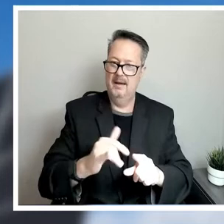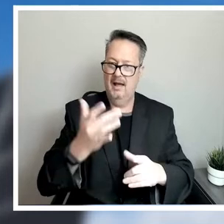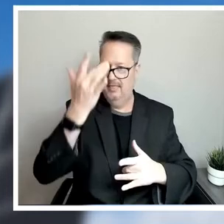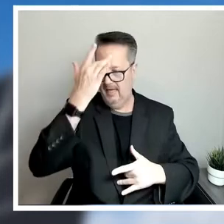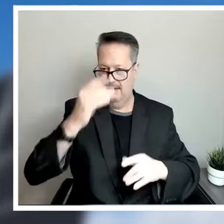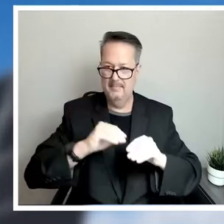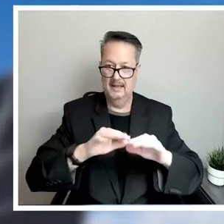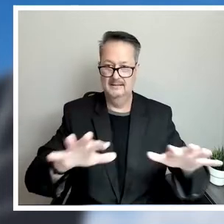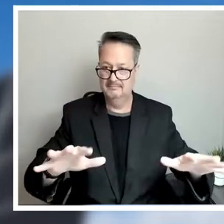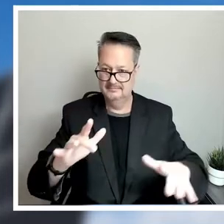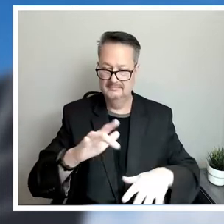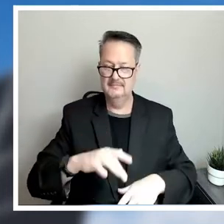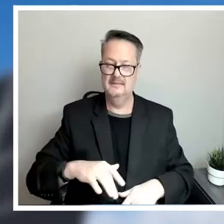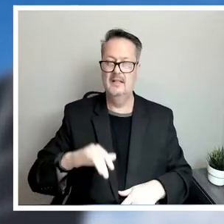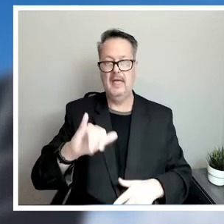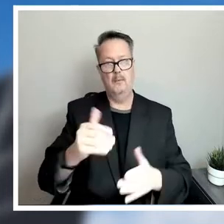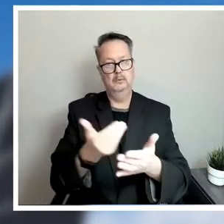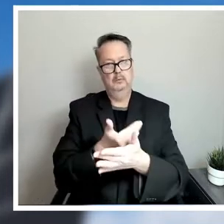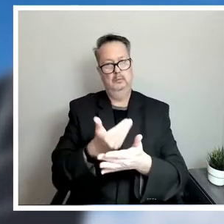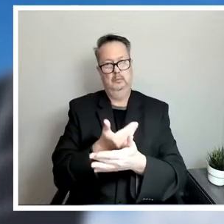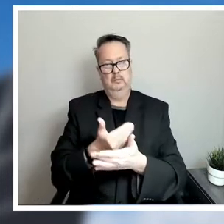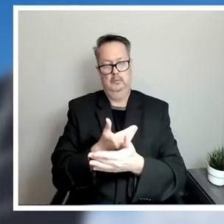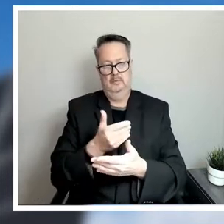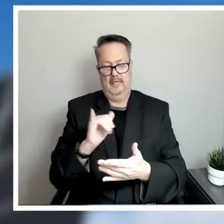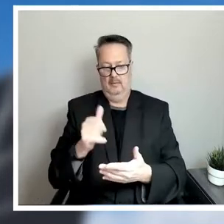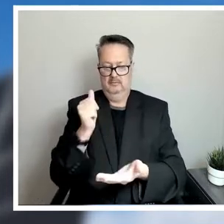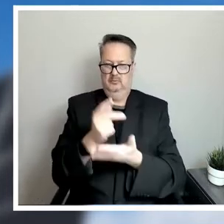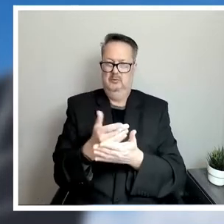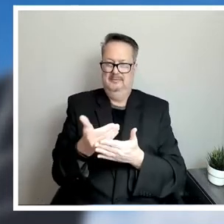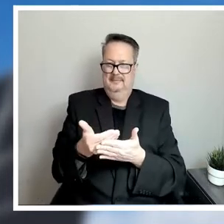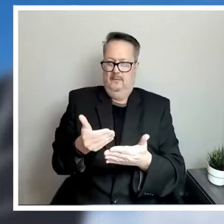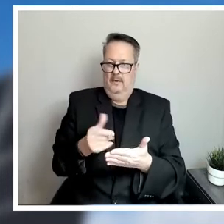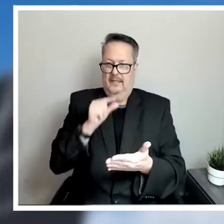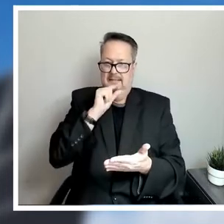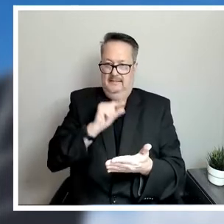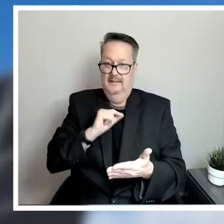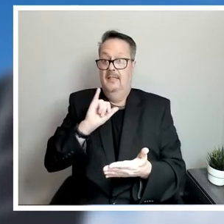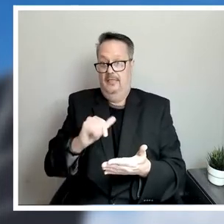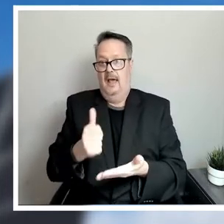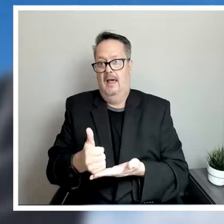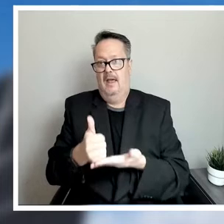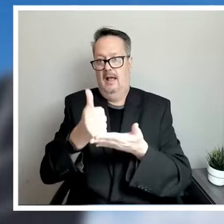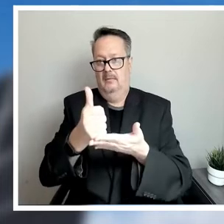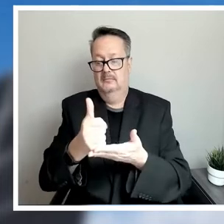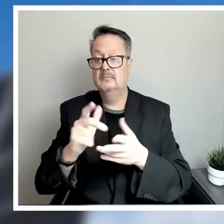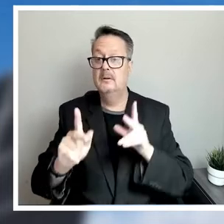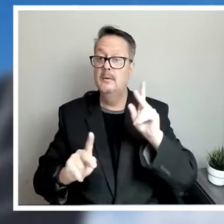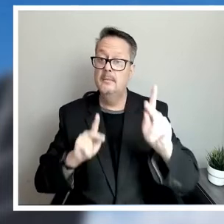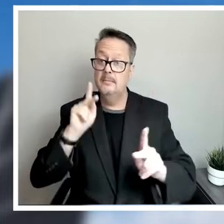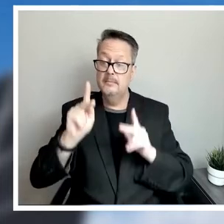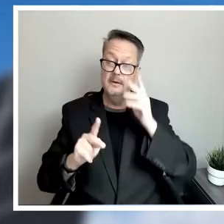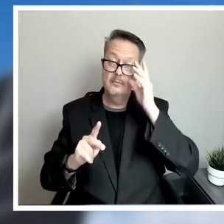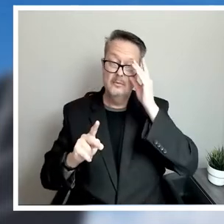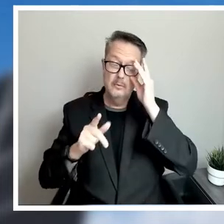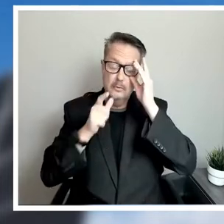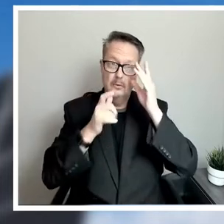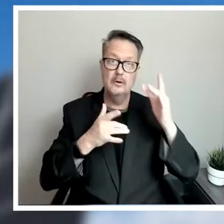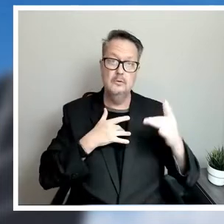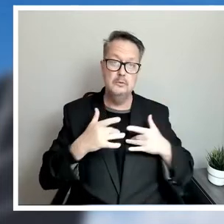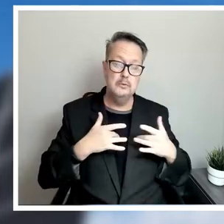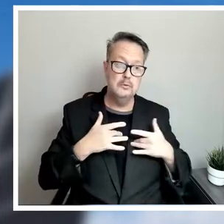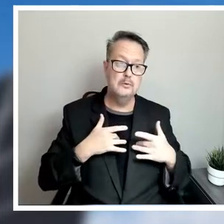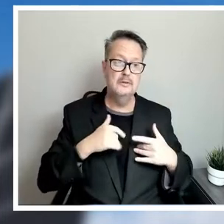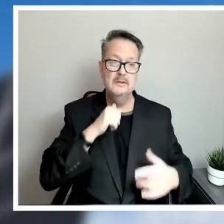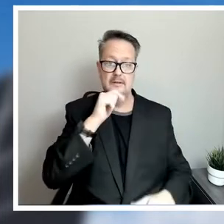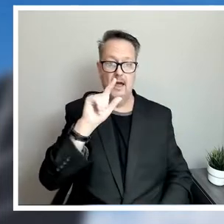new to us. They approved it right before Thanksgiving. So that's really been helpful. So for folks that, you know, are concerned about not just the